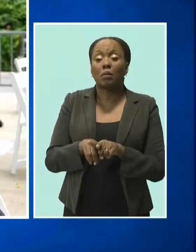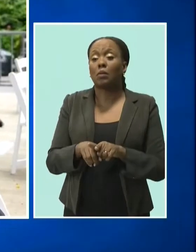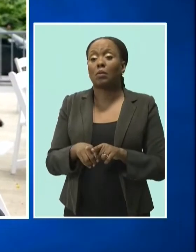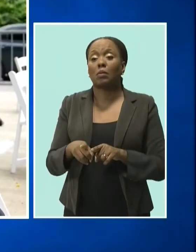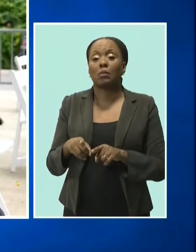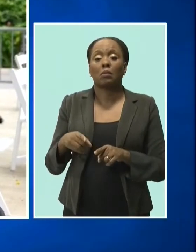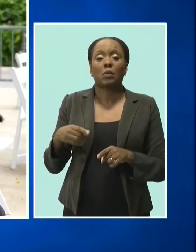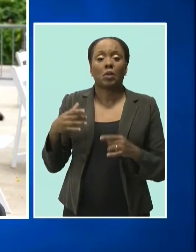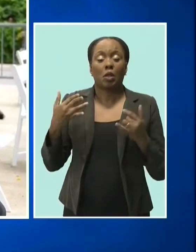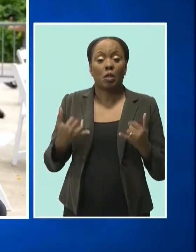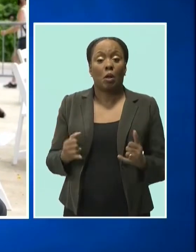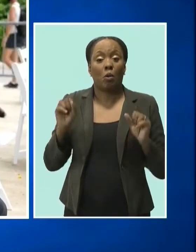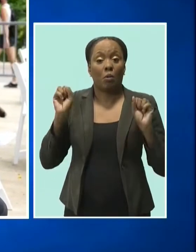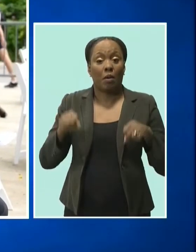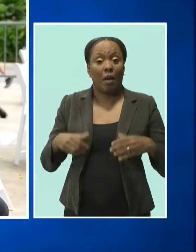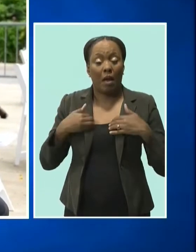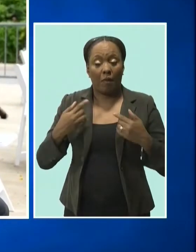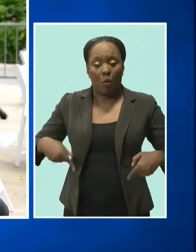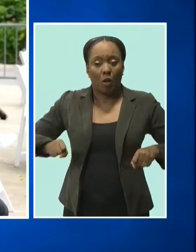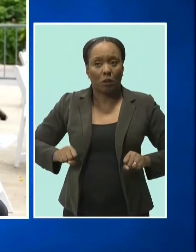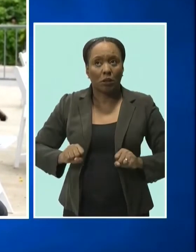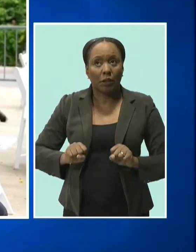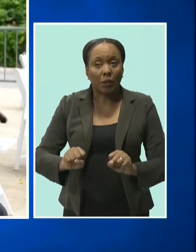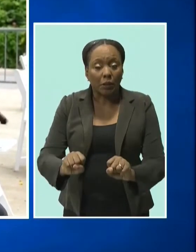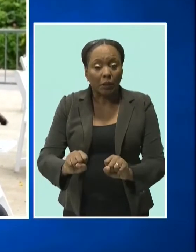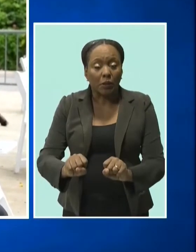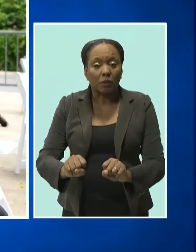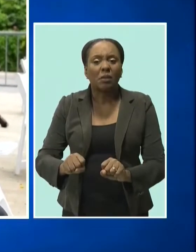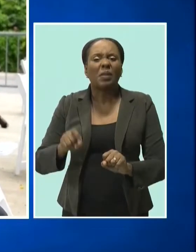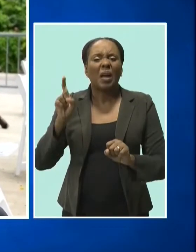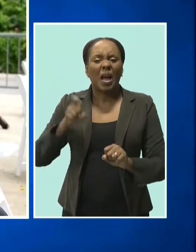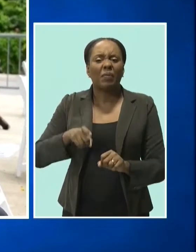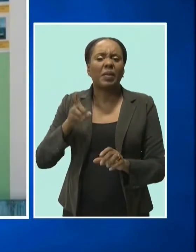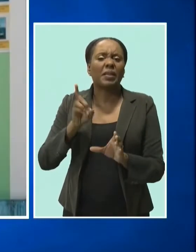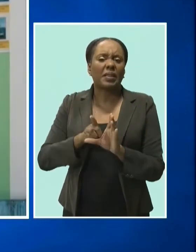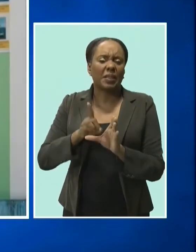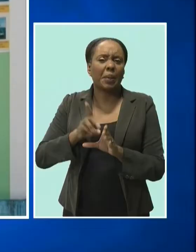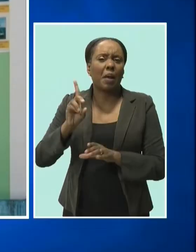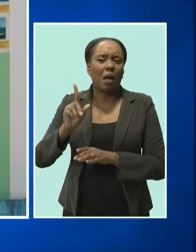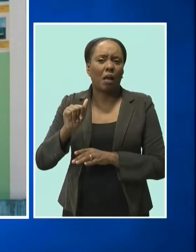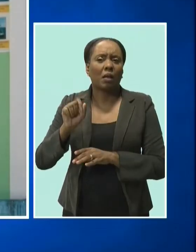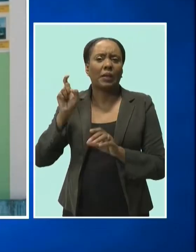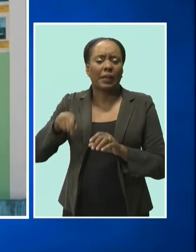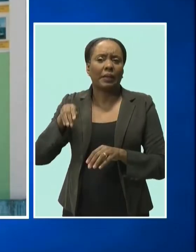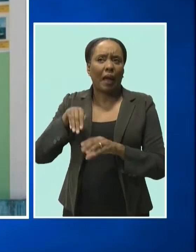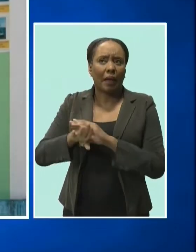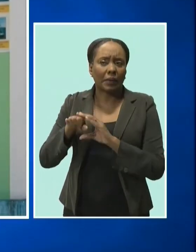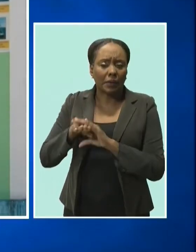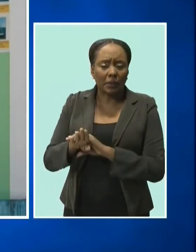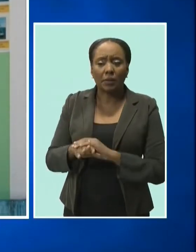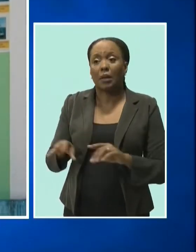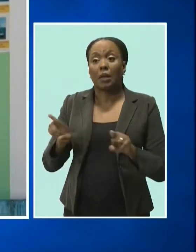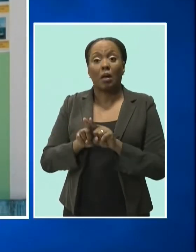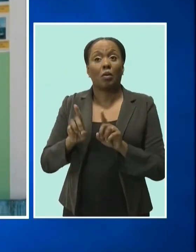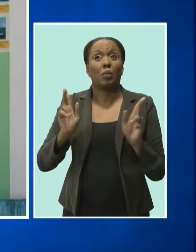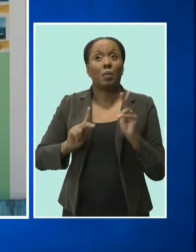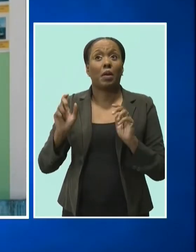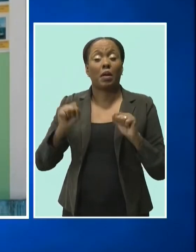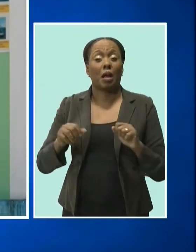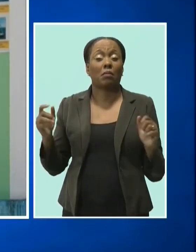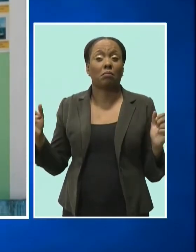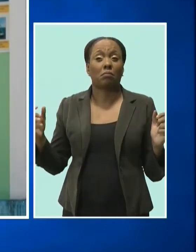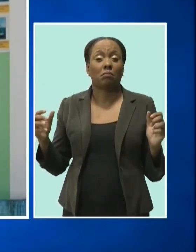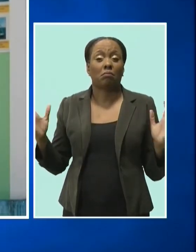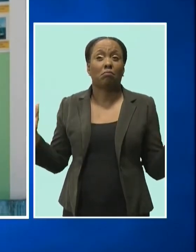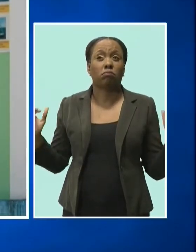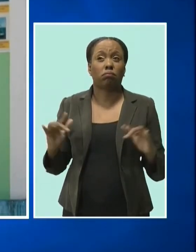And the area on which you stand or sit, some of you, is paved to allow people to gather here, but more primarily